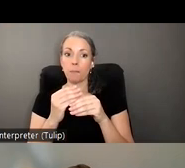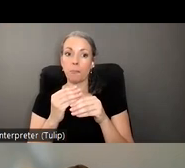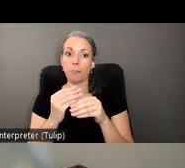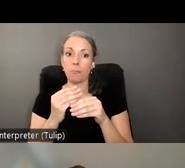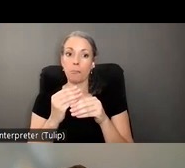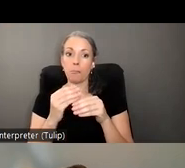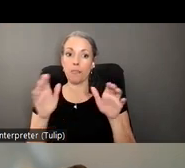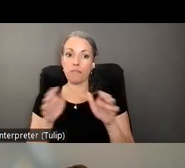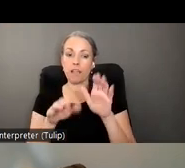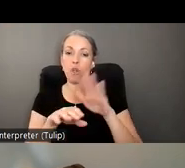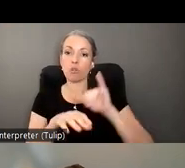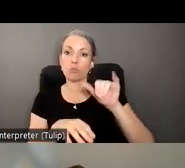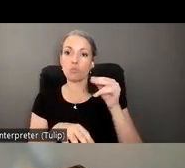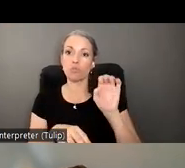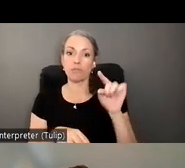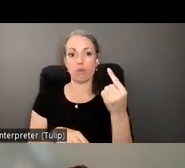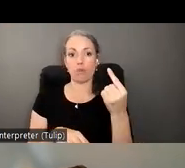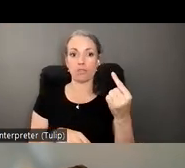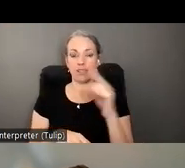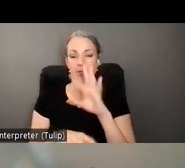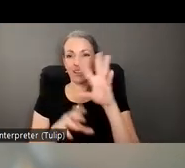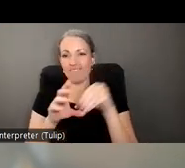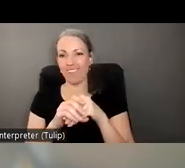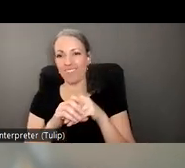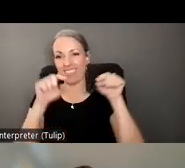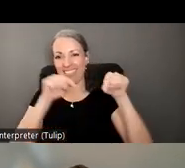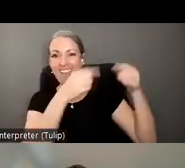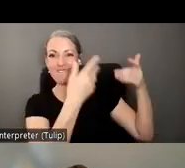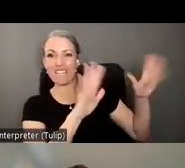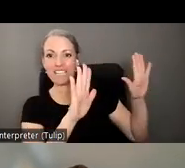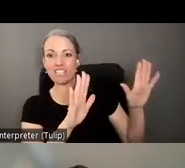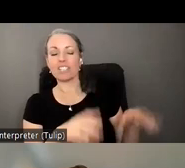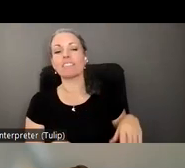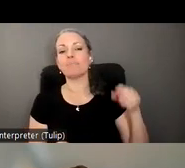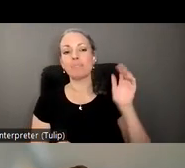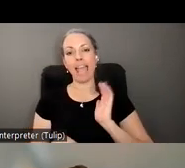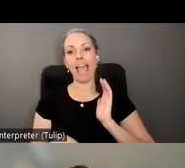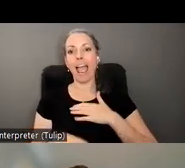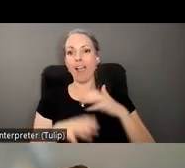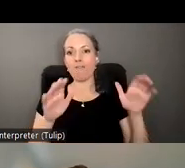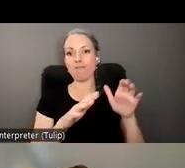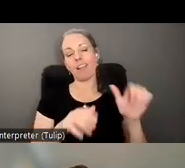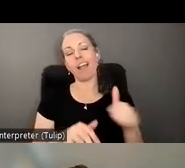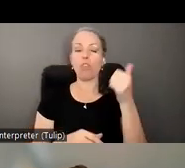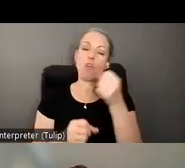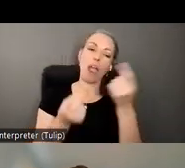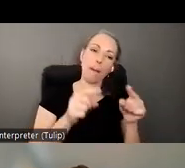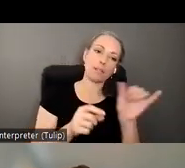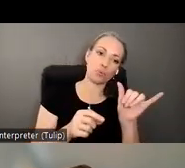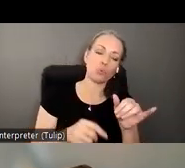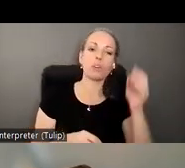of diving back into this work formally now that the event is over for our our event i know um other events took place too and